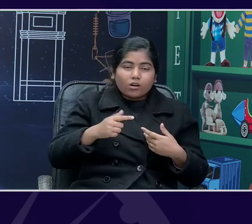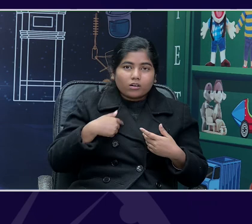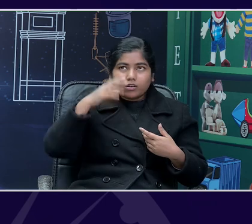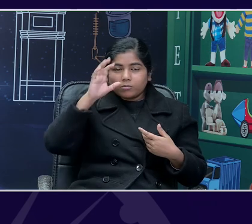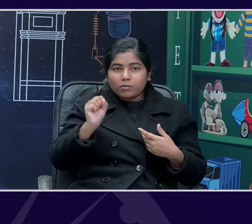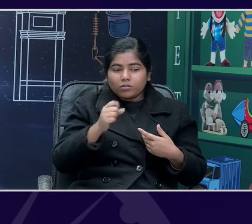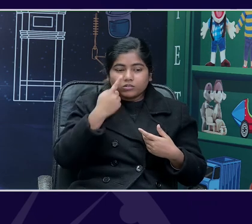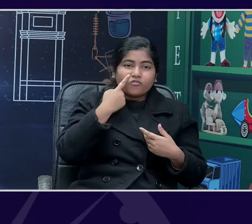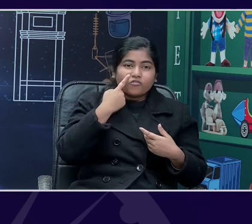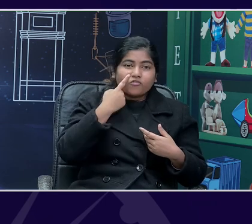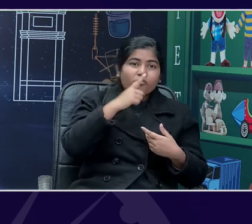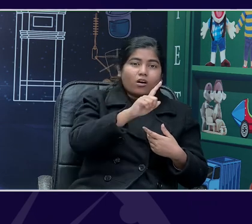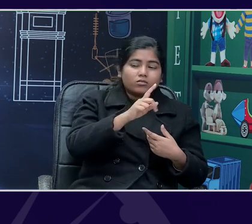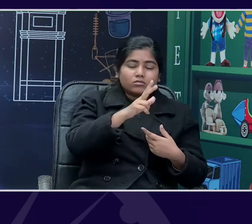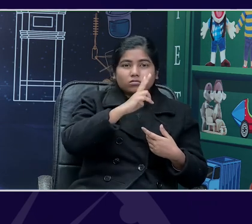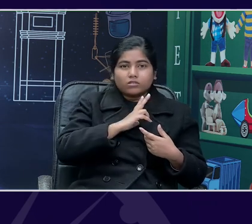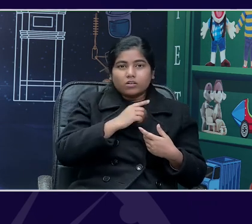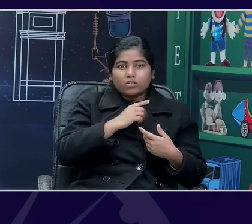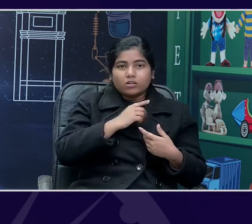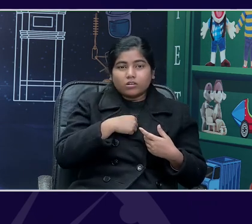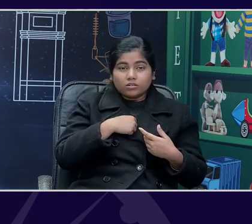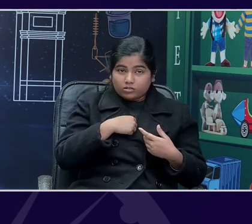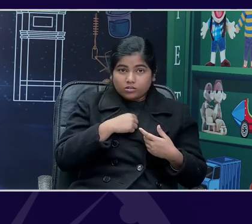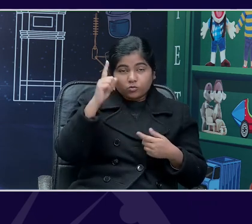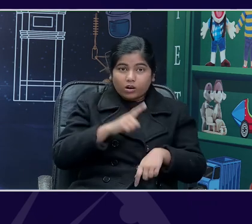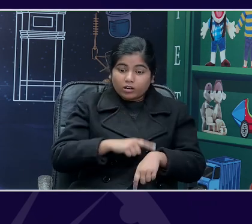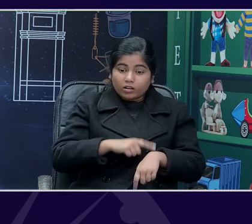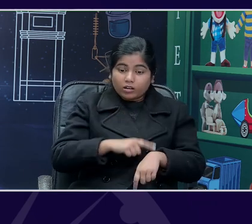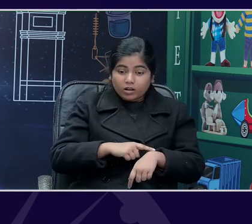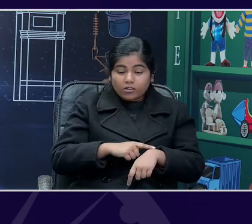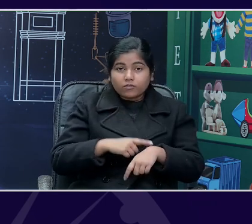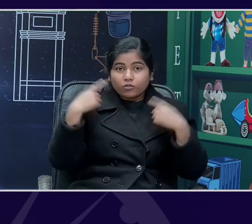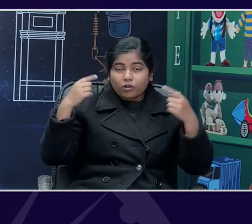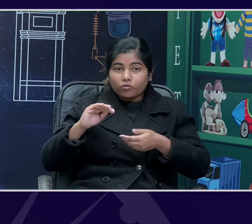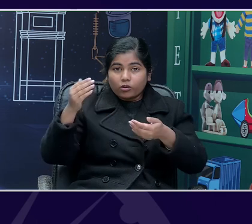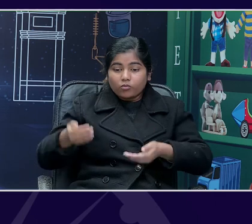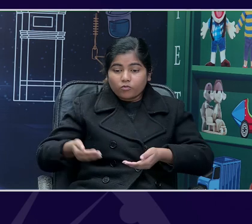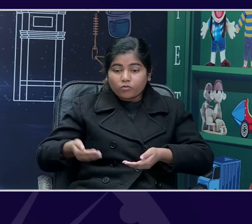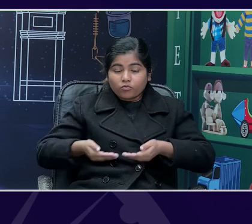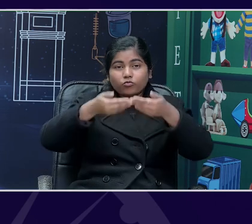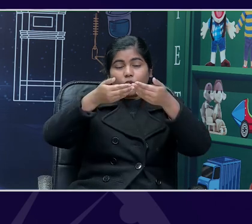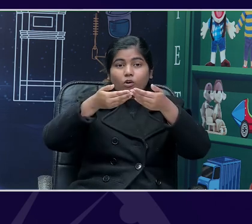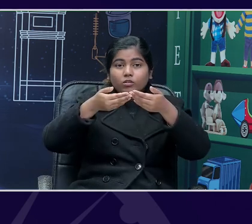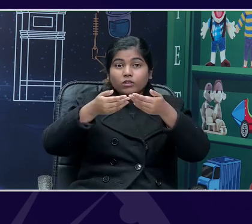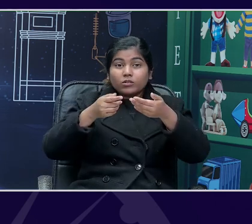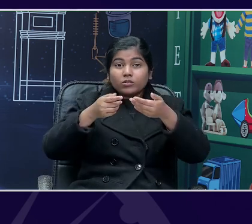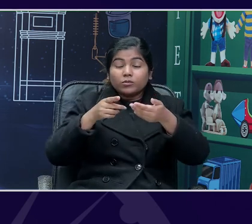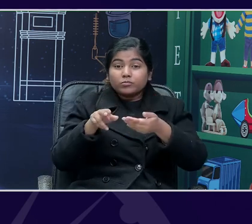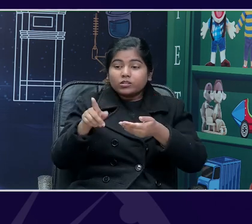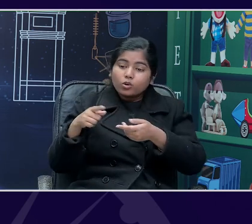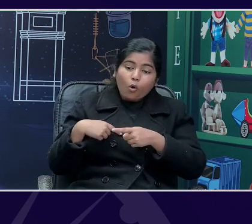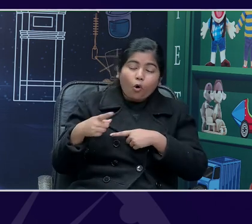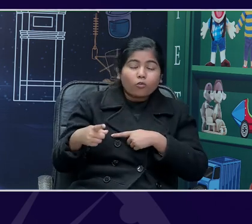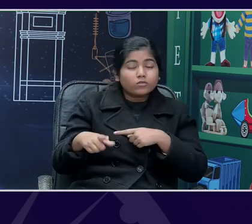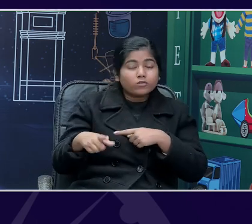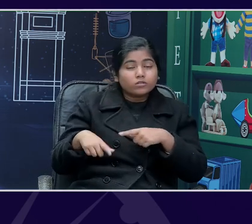had told him that once a fawn has been carried, it would follow the person who had carried them. So,